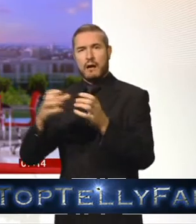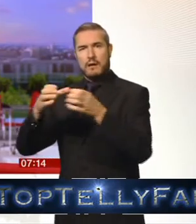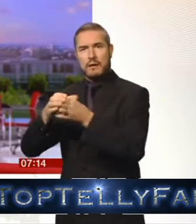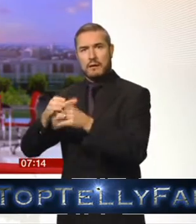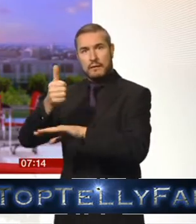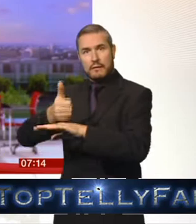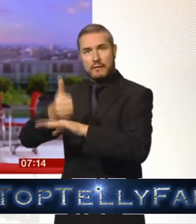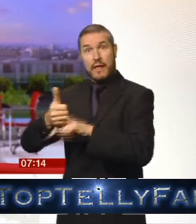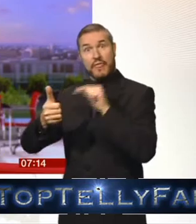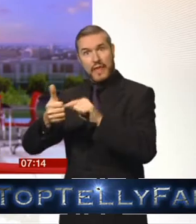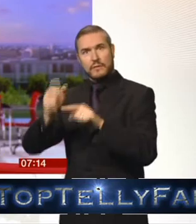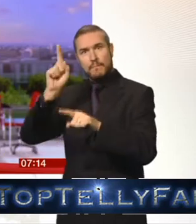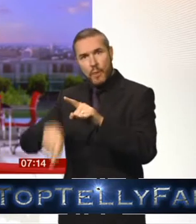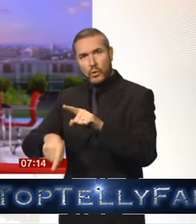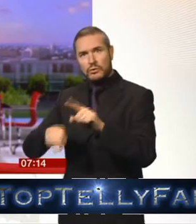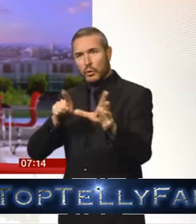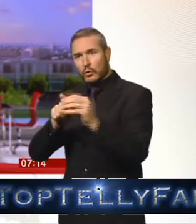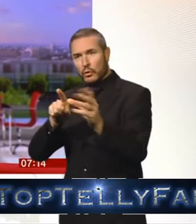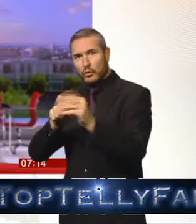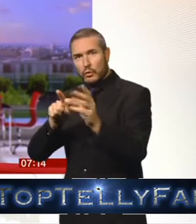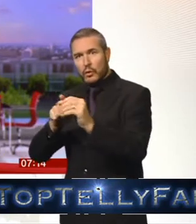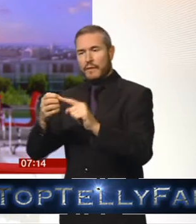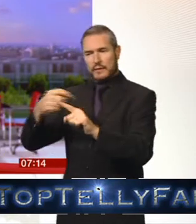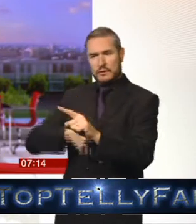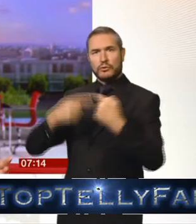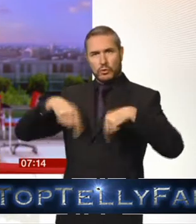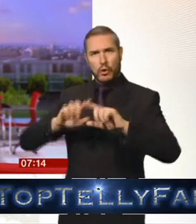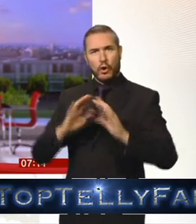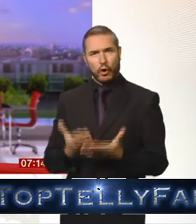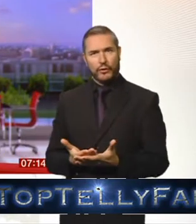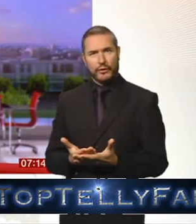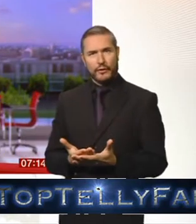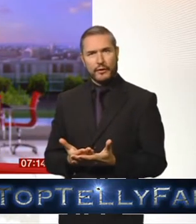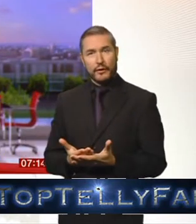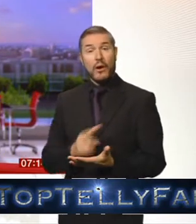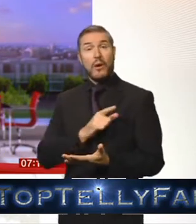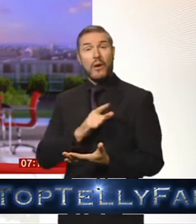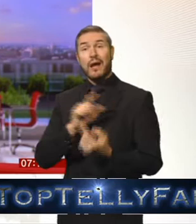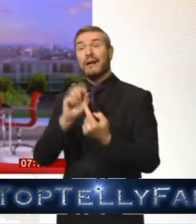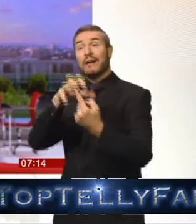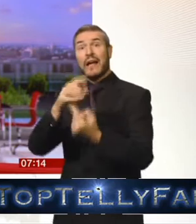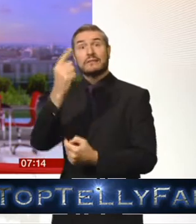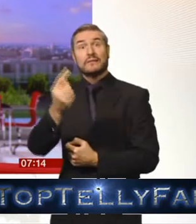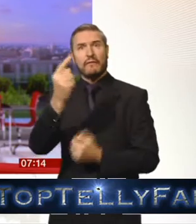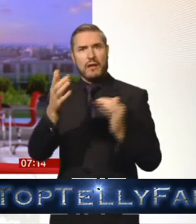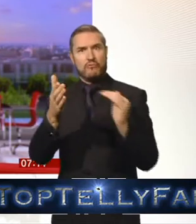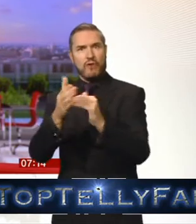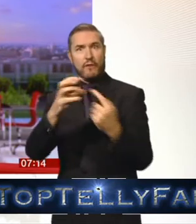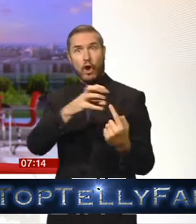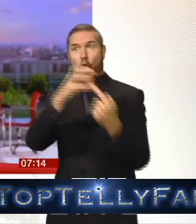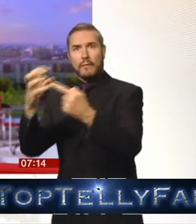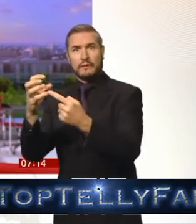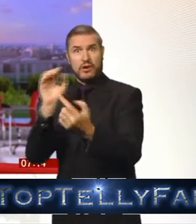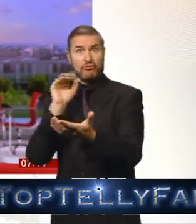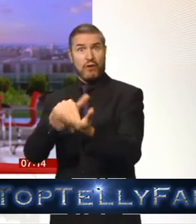it's the one that's going to be doing the most amount of science taking the most amount of data because Philae whilst it's fantastic and it's landed on a comet and that's amazing